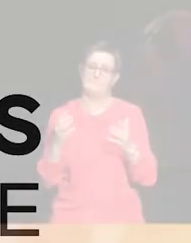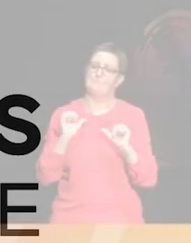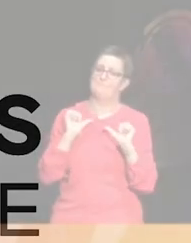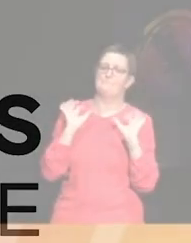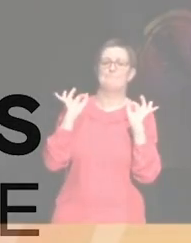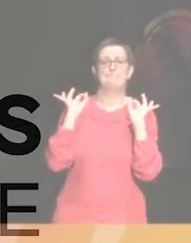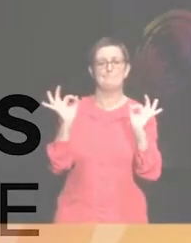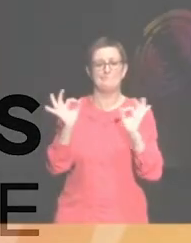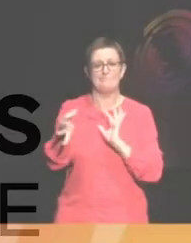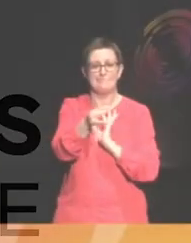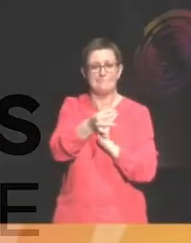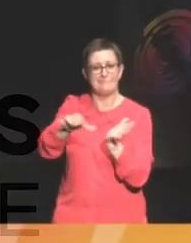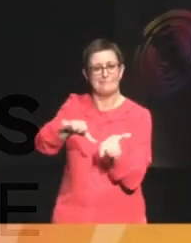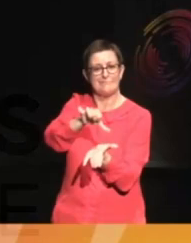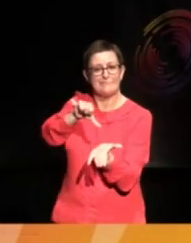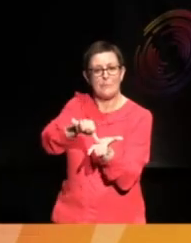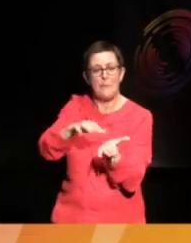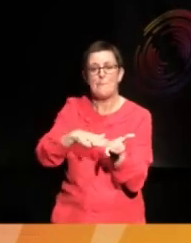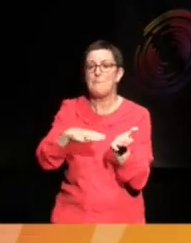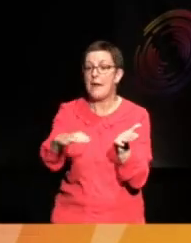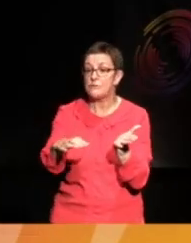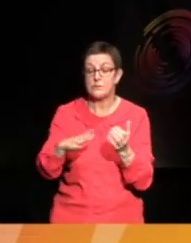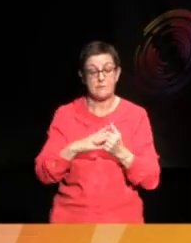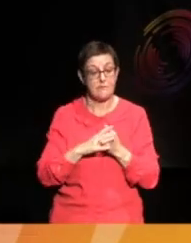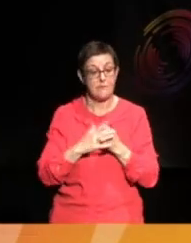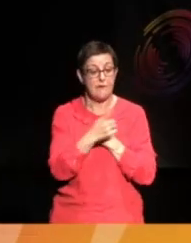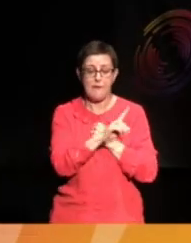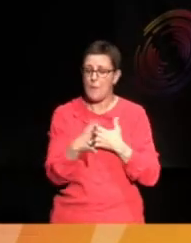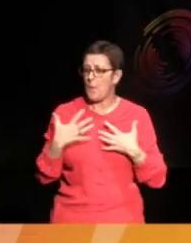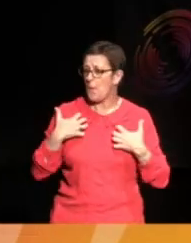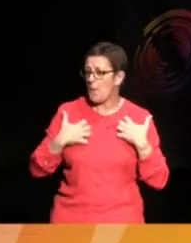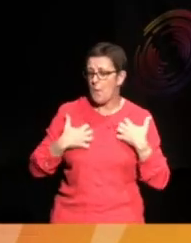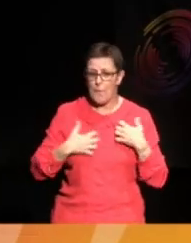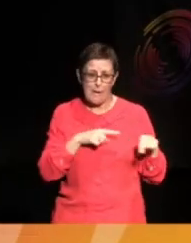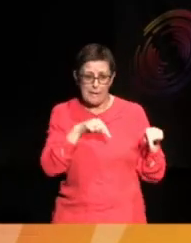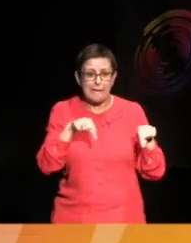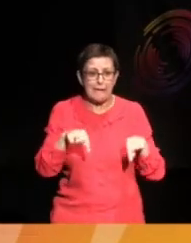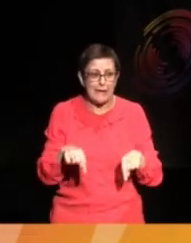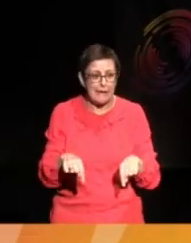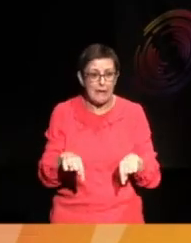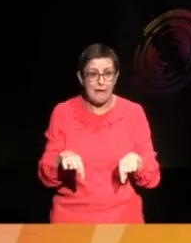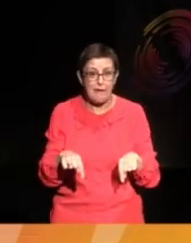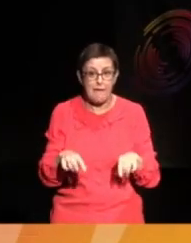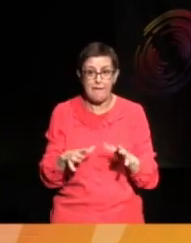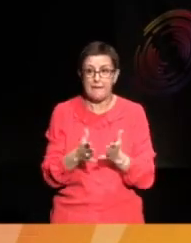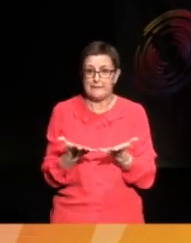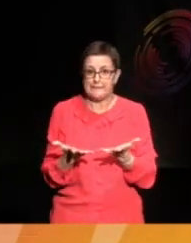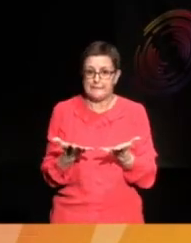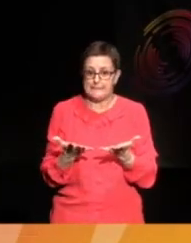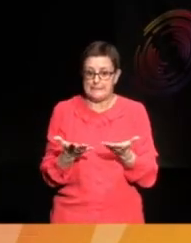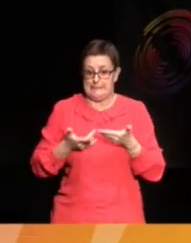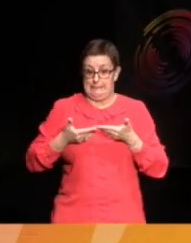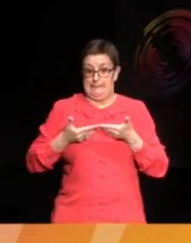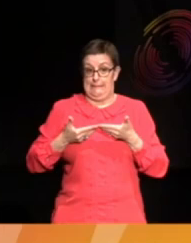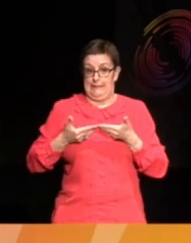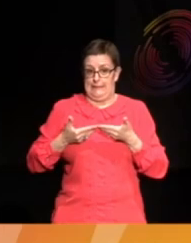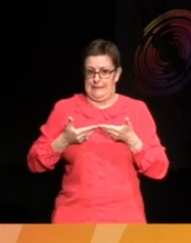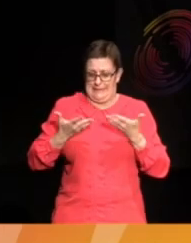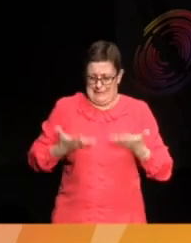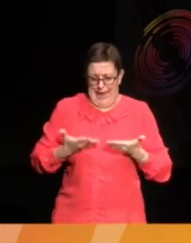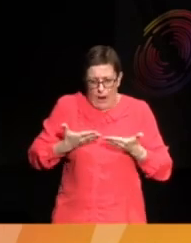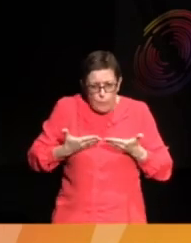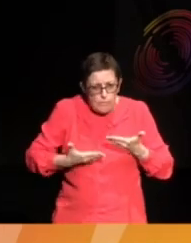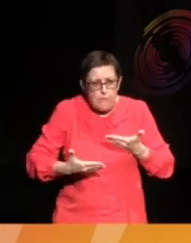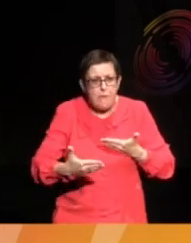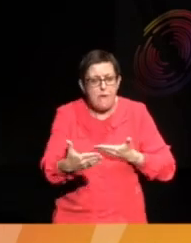We're really excited to be here. This is a time when artists, cultural